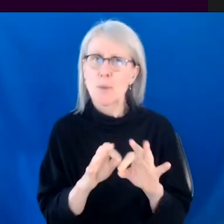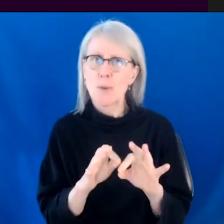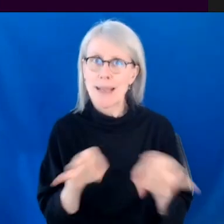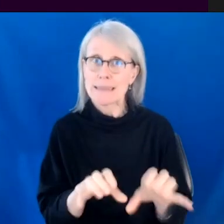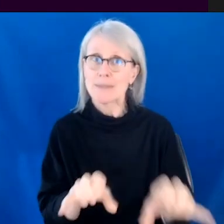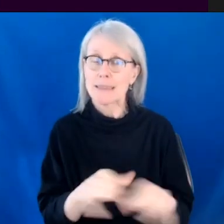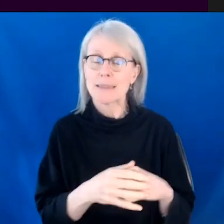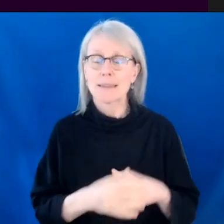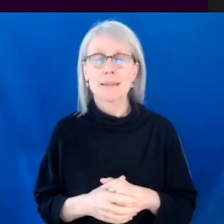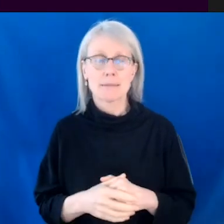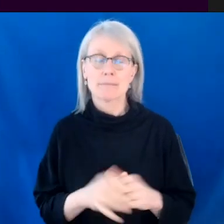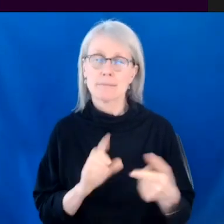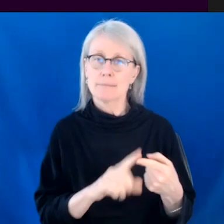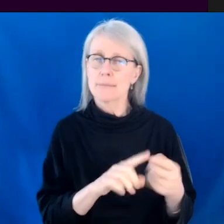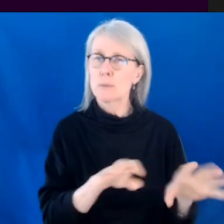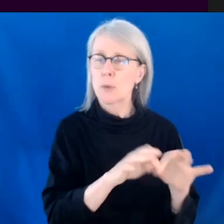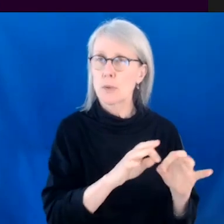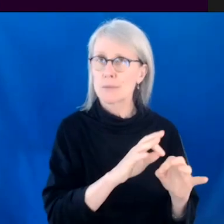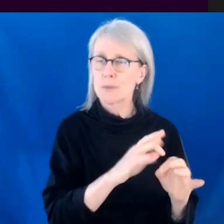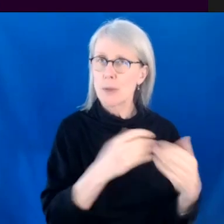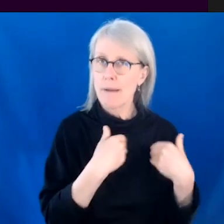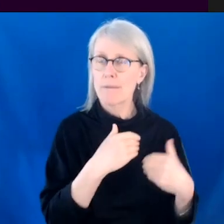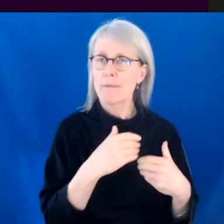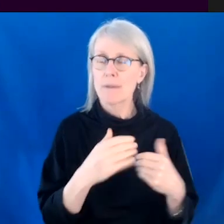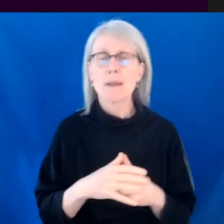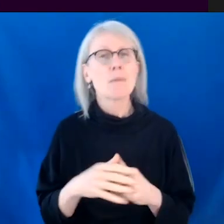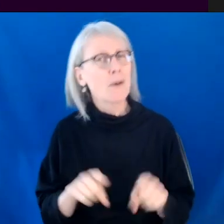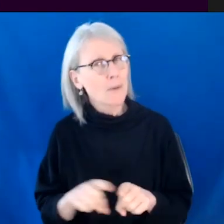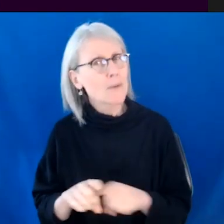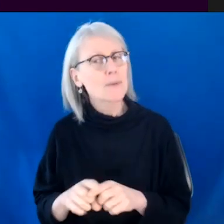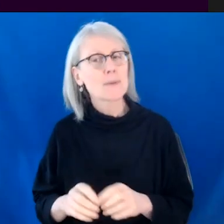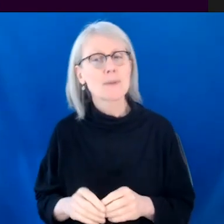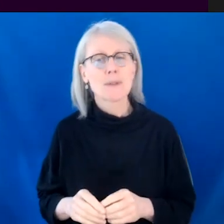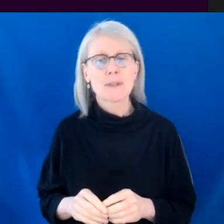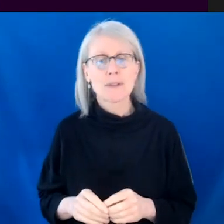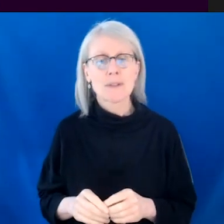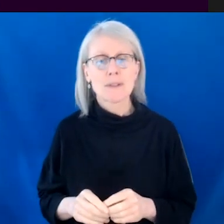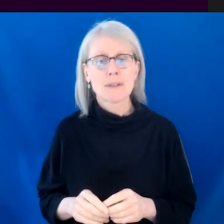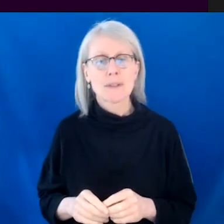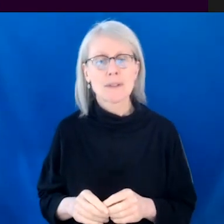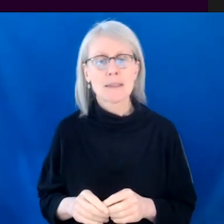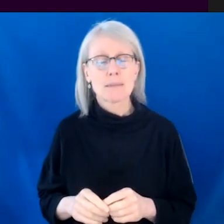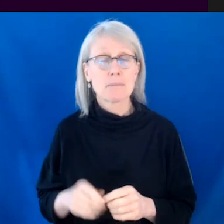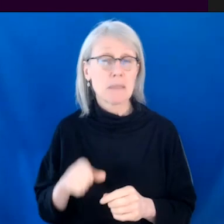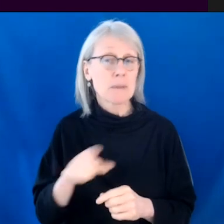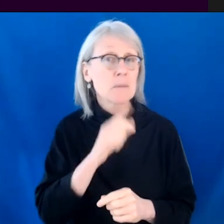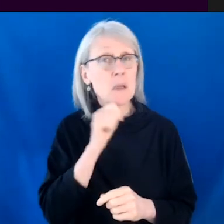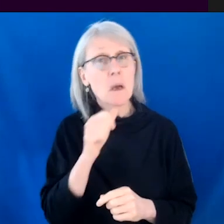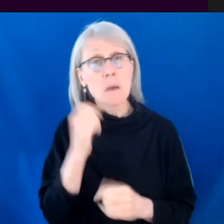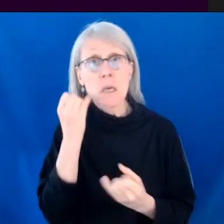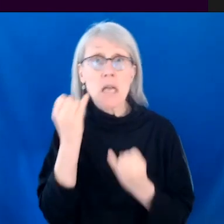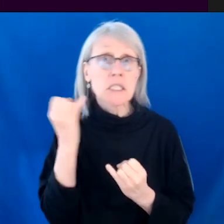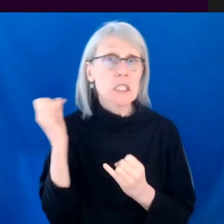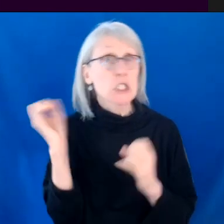I definitely look for people like that, but it's equally important to me to have someone who maybe isn't pitching all the time, but